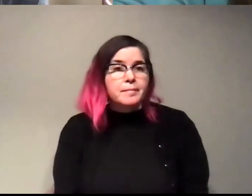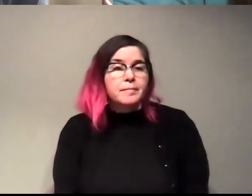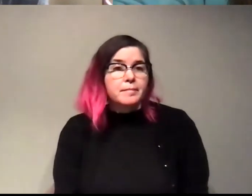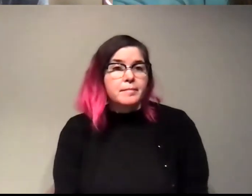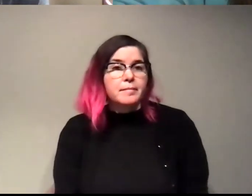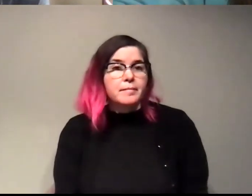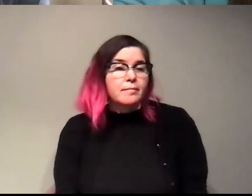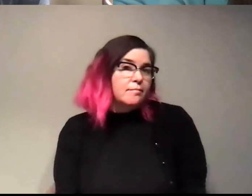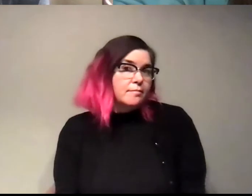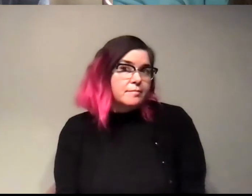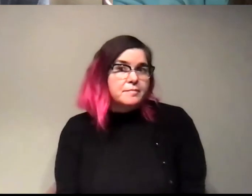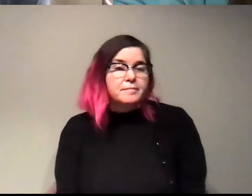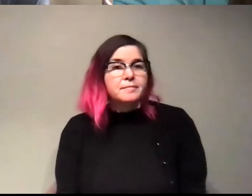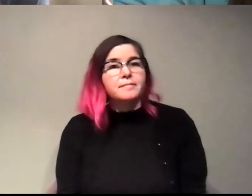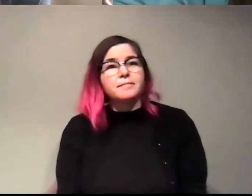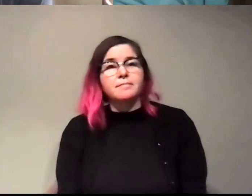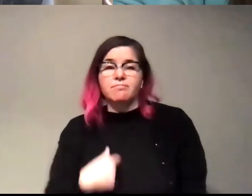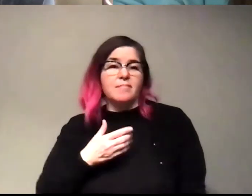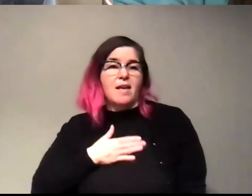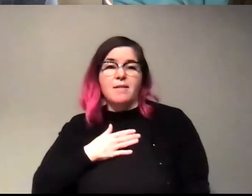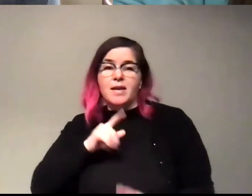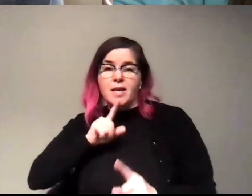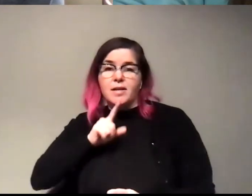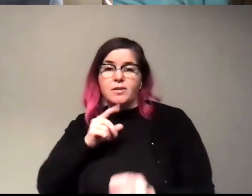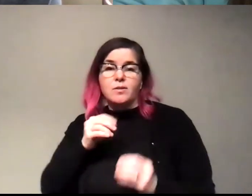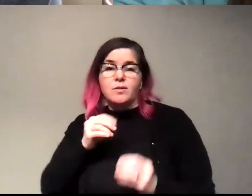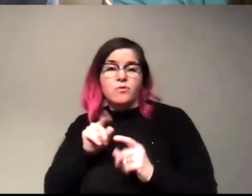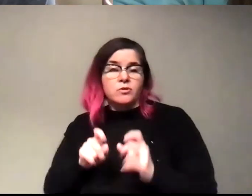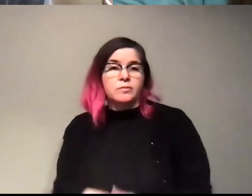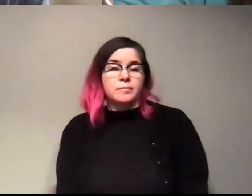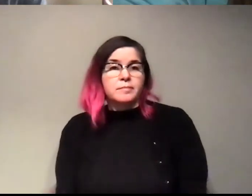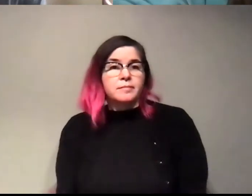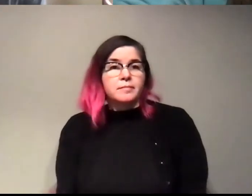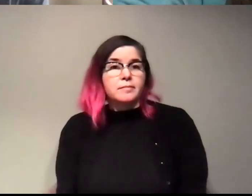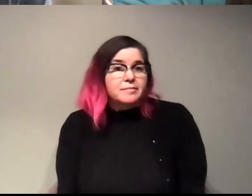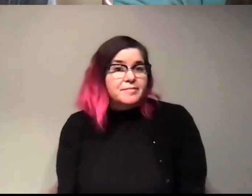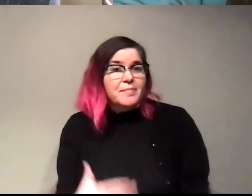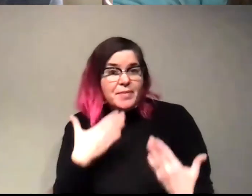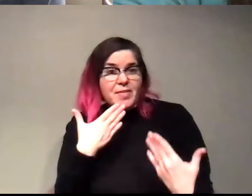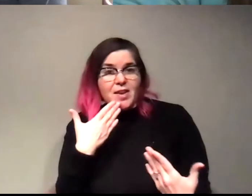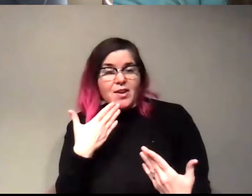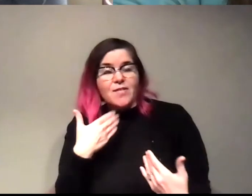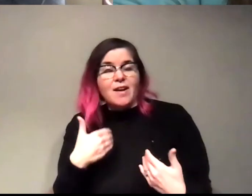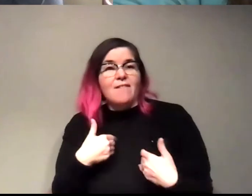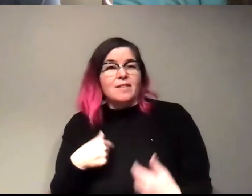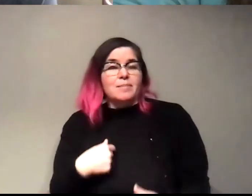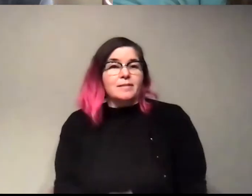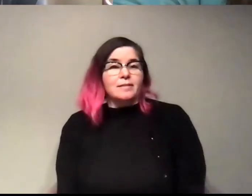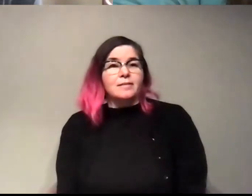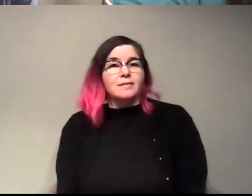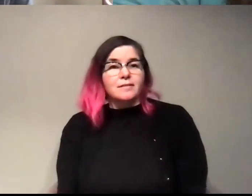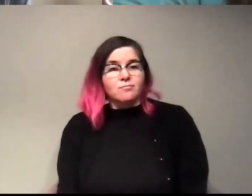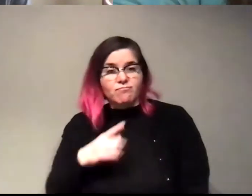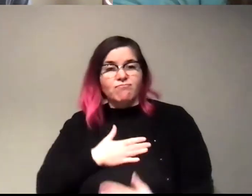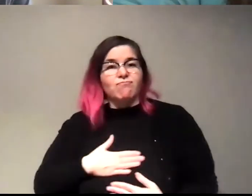uh, and, uh, I will happily answer any questions. Um, but yeah, thank you so much for having me and, uh, really enjoyed